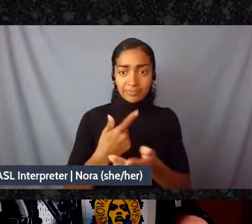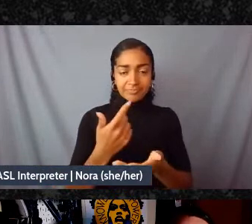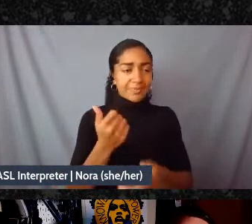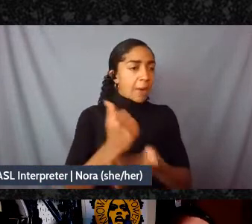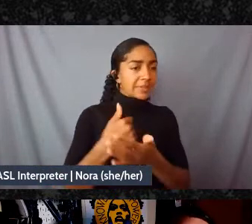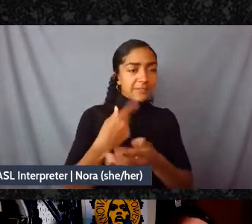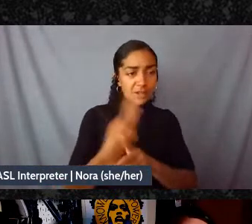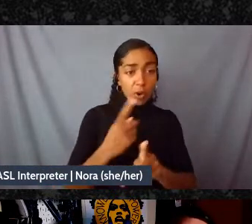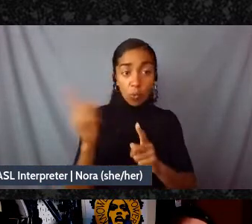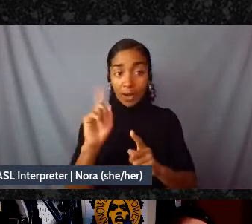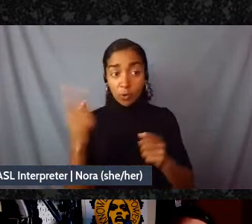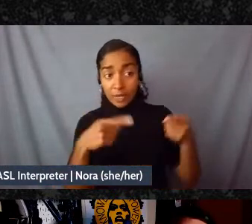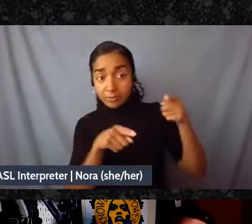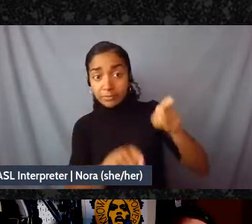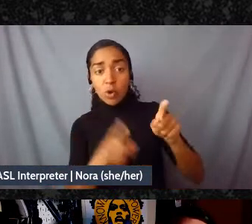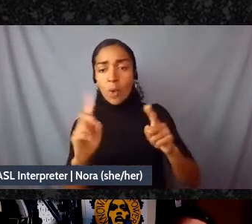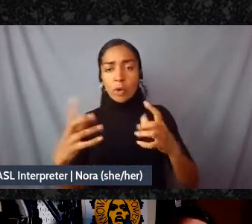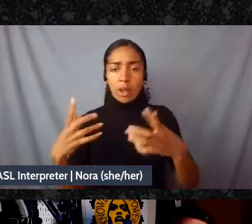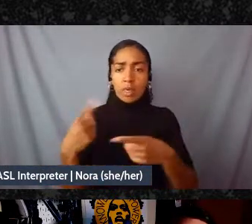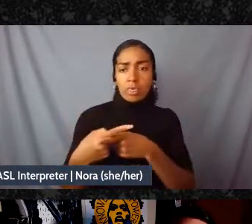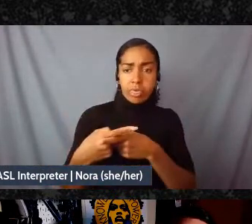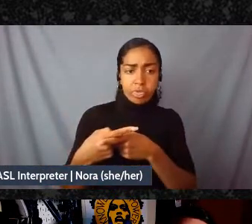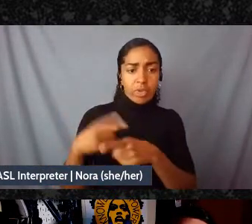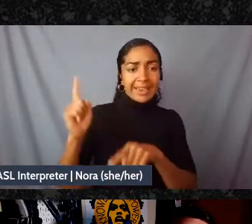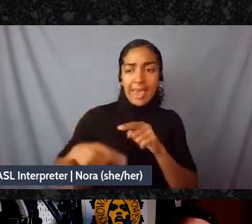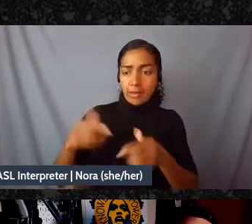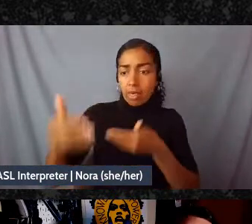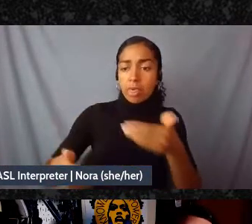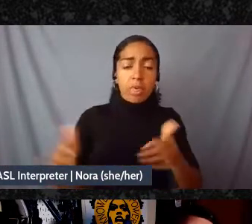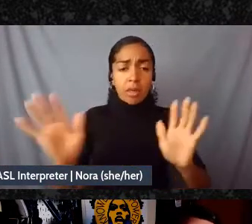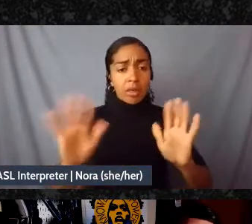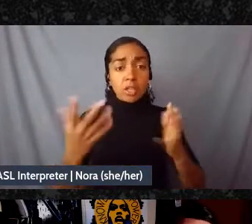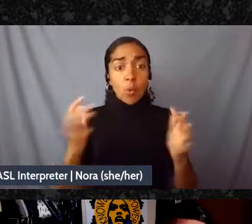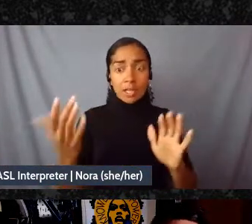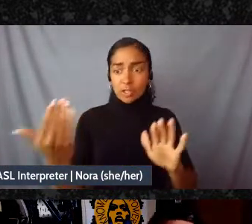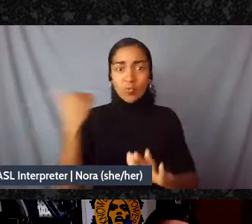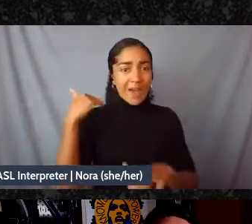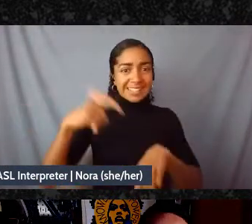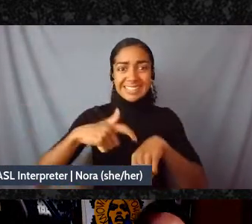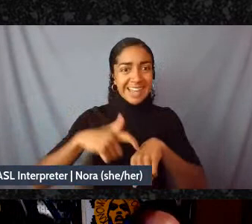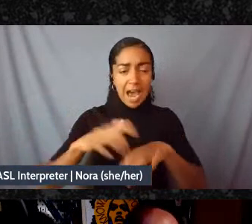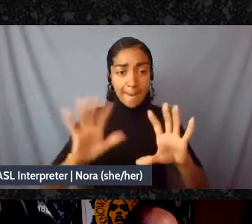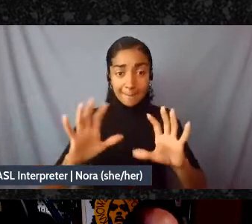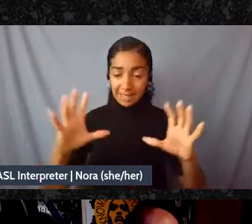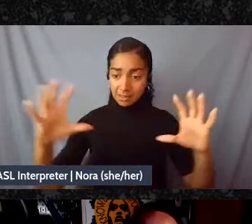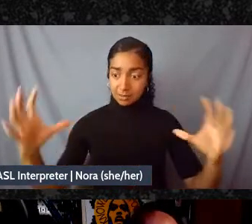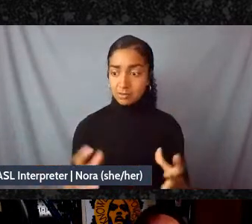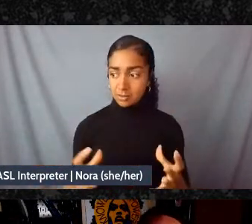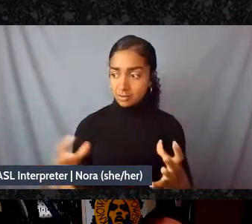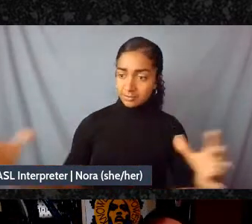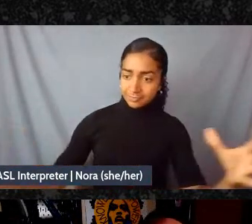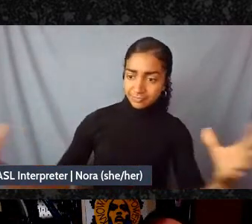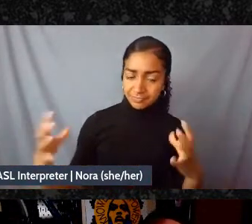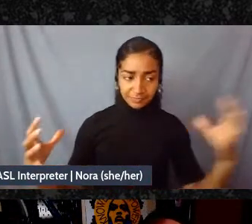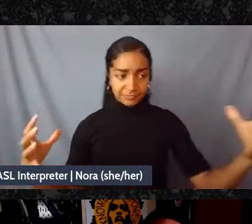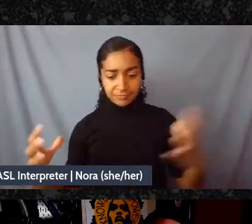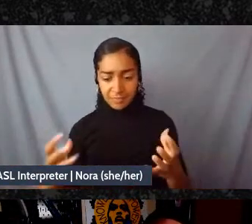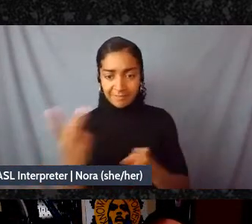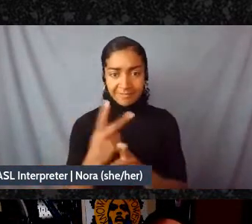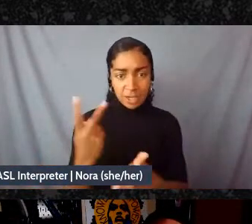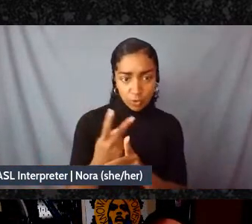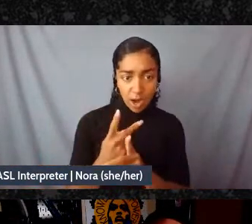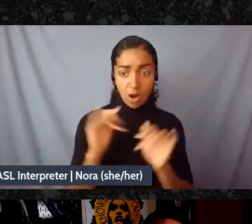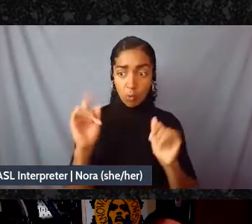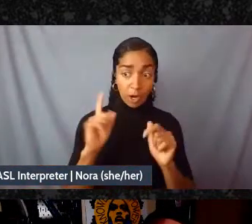and where we're not and we won't move together and let's not waste time there right let's actually figure out like okay this is where we're aligned let's move there